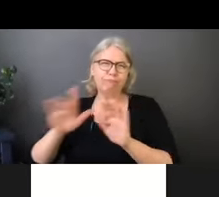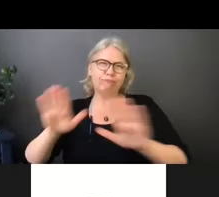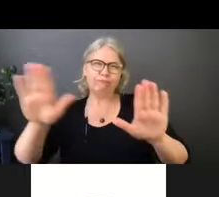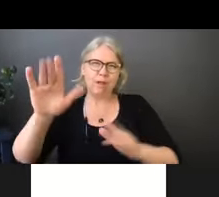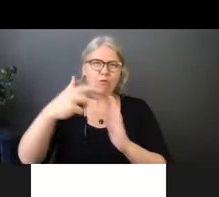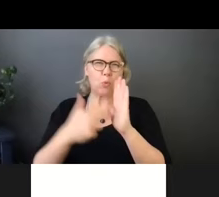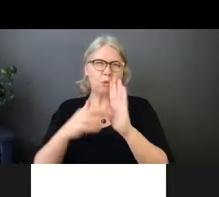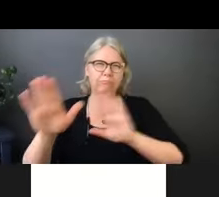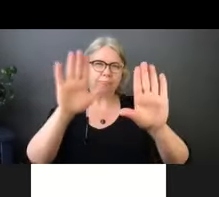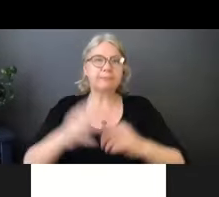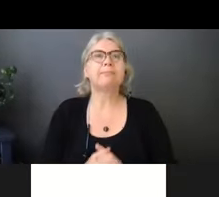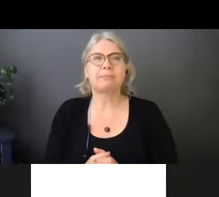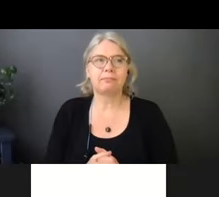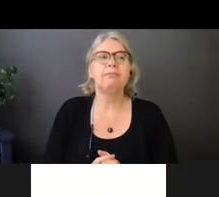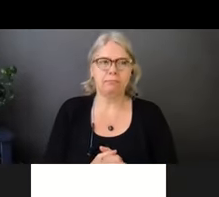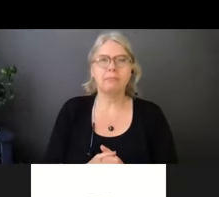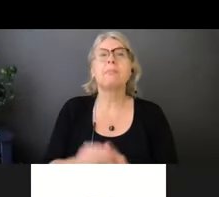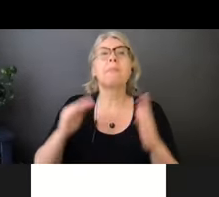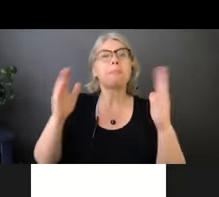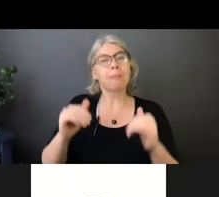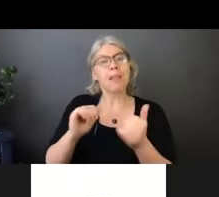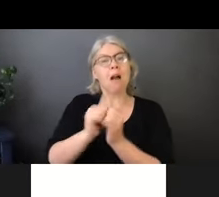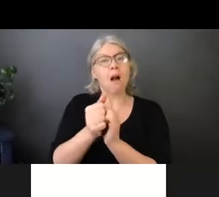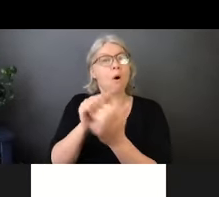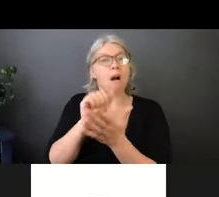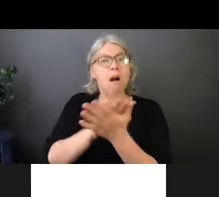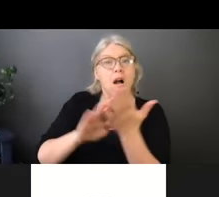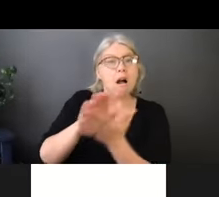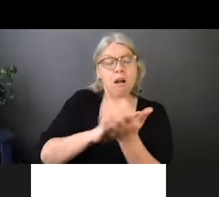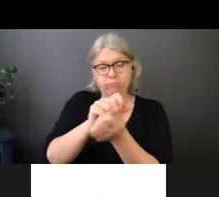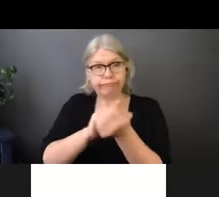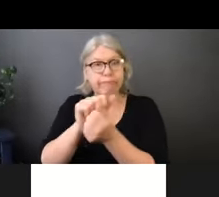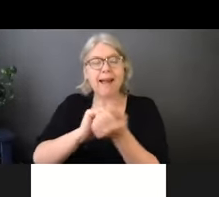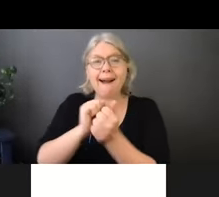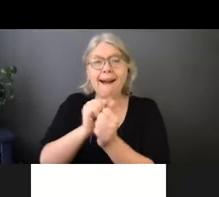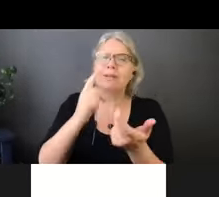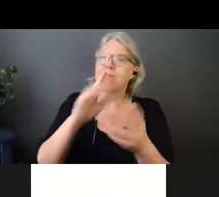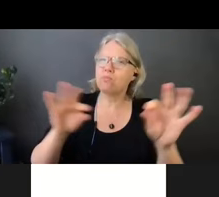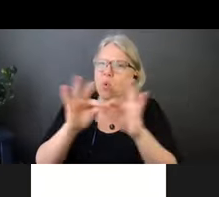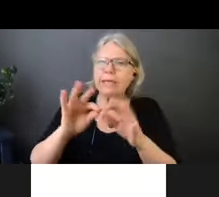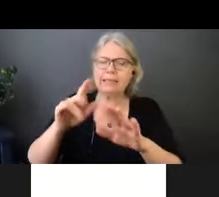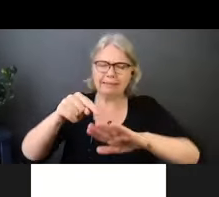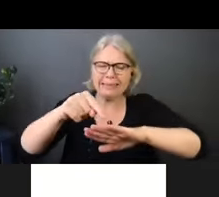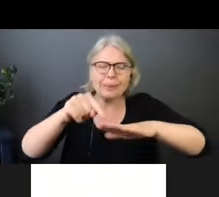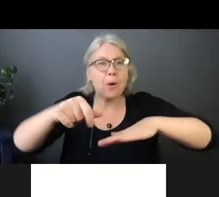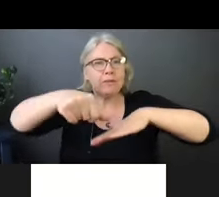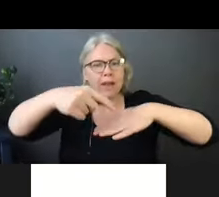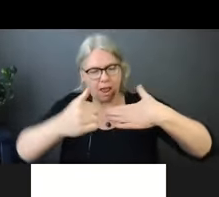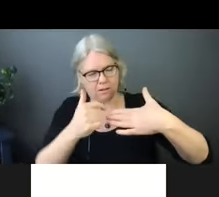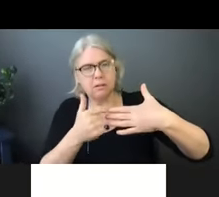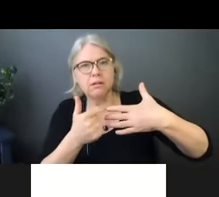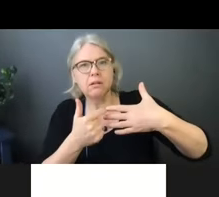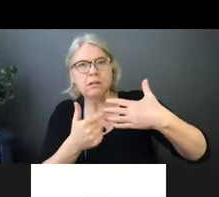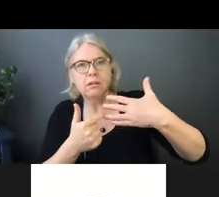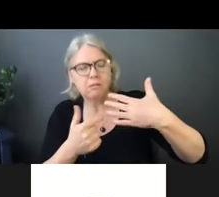to be done frequently. Fingernails have a high potential risk. So no fake nails. I'm holding my hand up and I'm looking